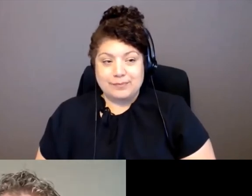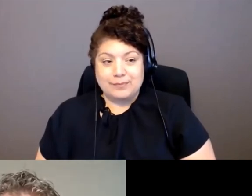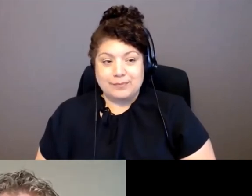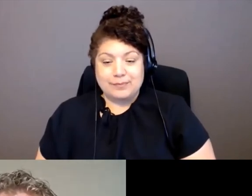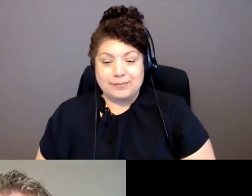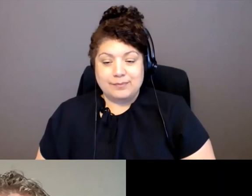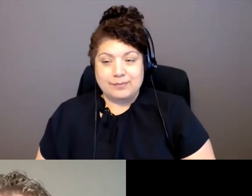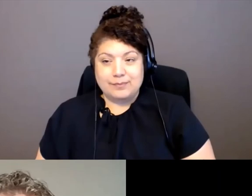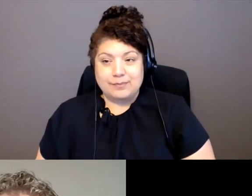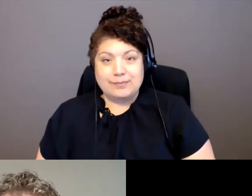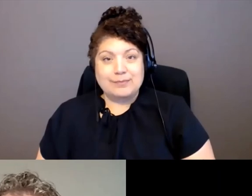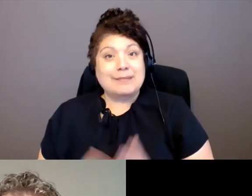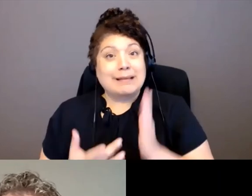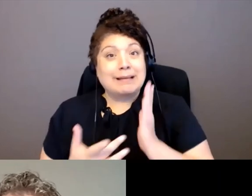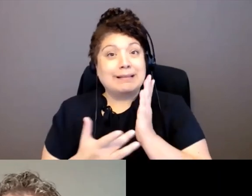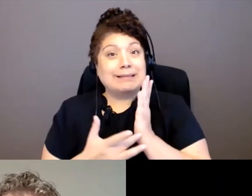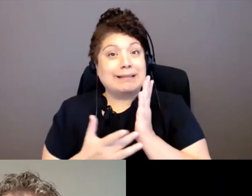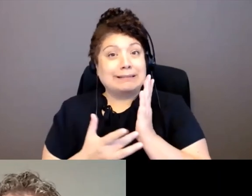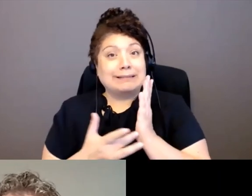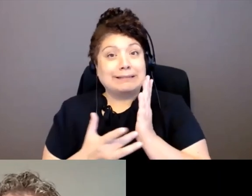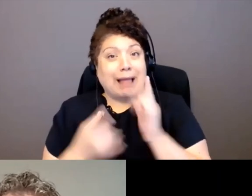Sorry. Technical glitches, of course.